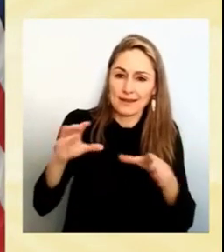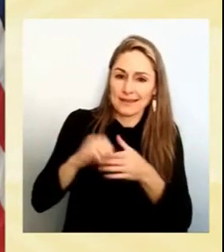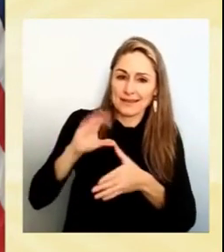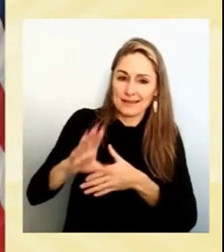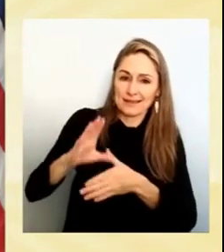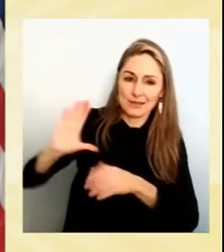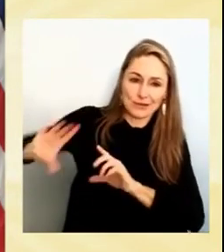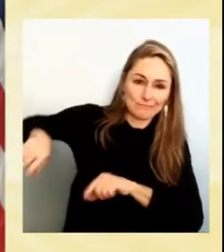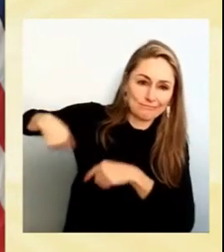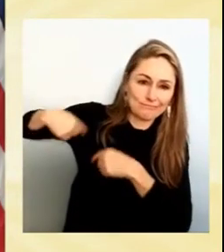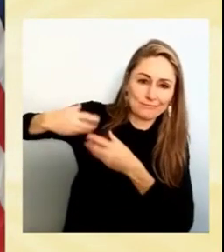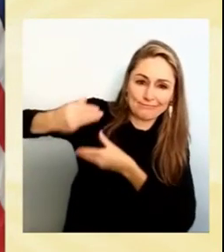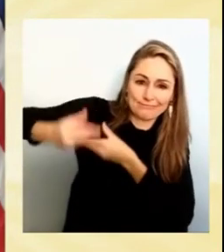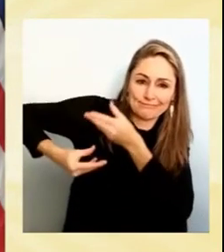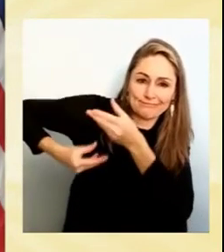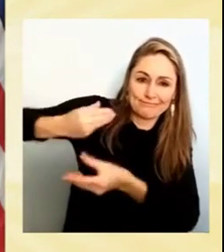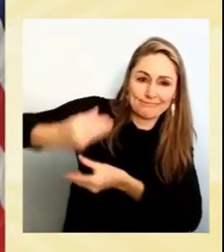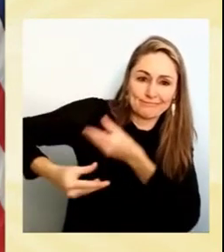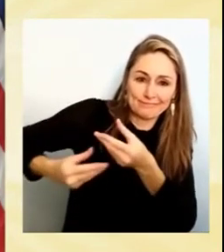an asset to the American people.